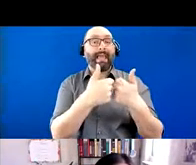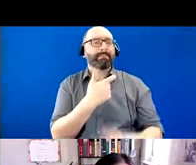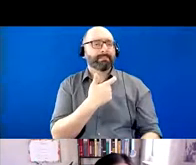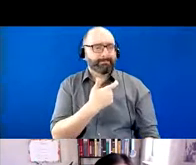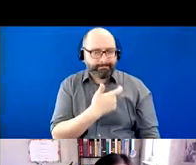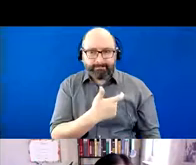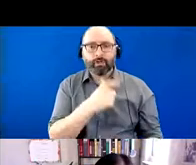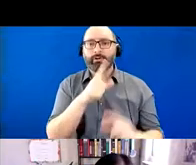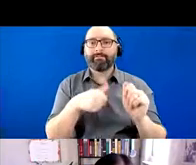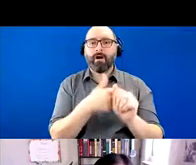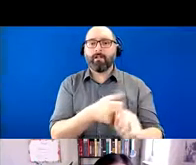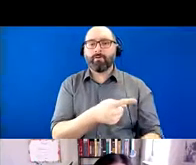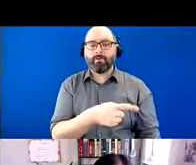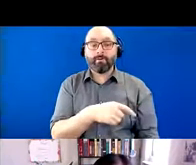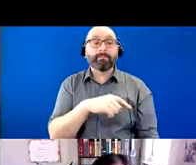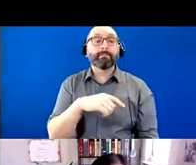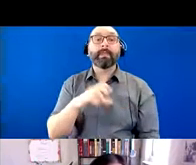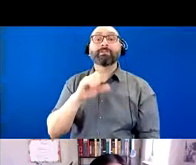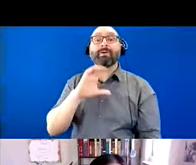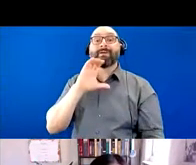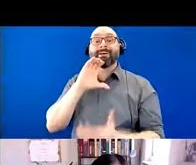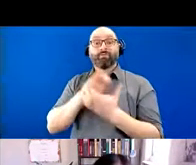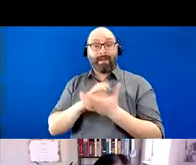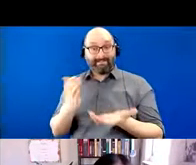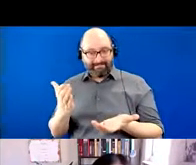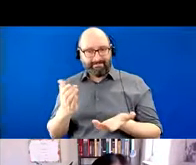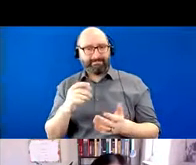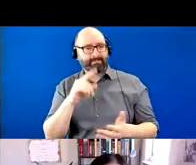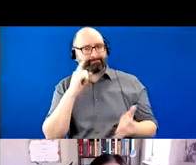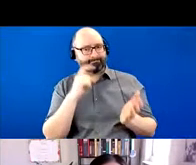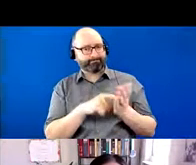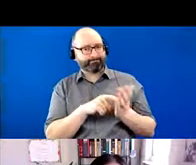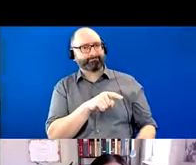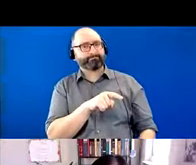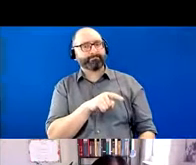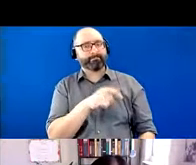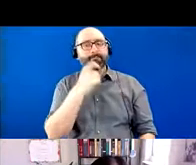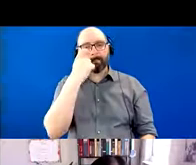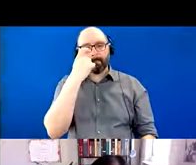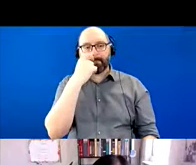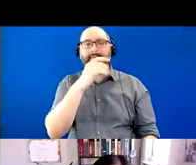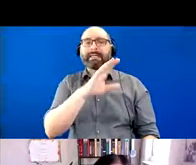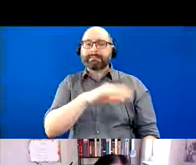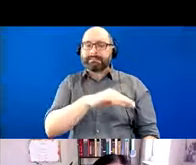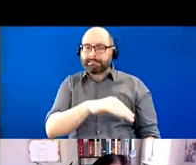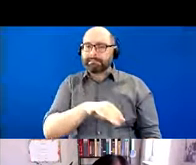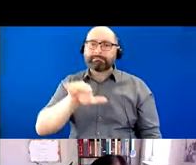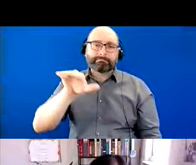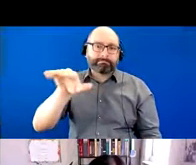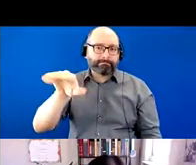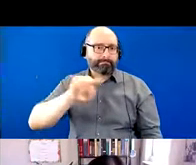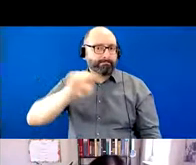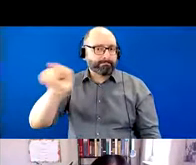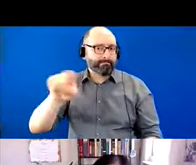So because of this, his wife noticed this and advocated for him to have a medical